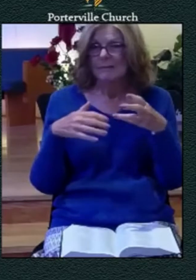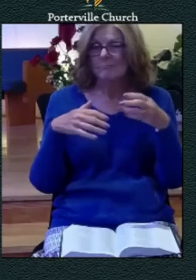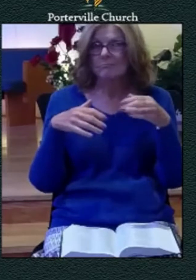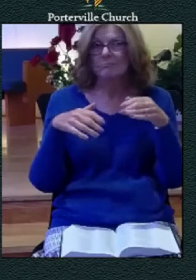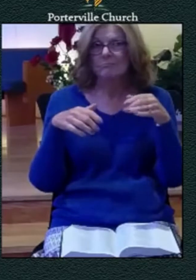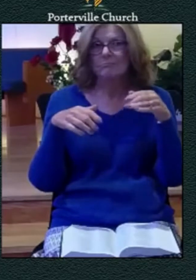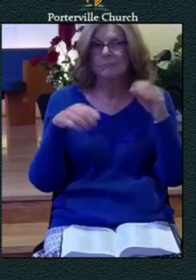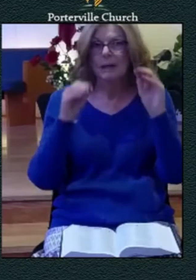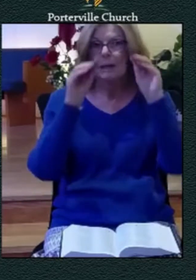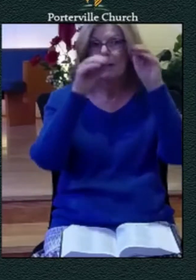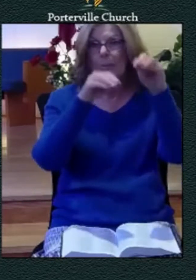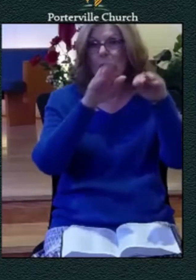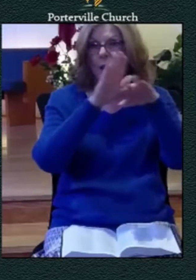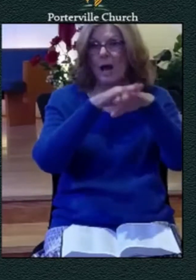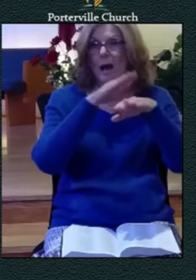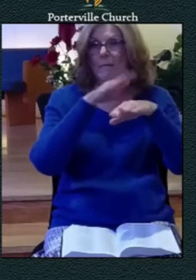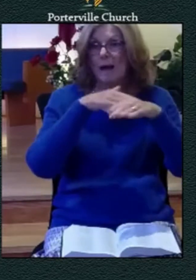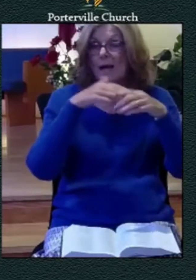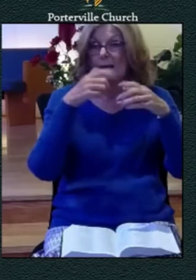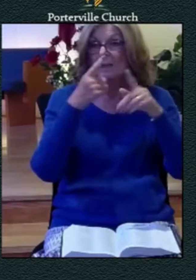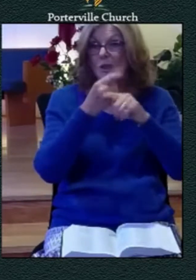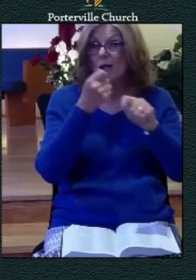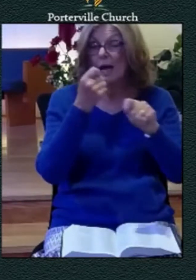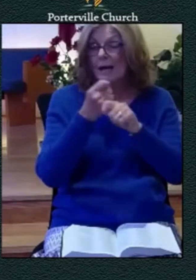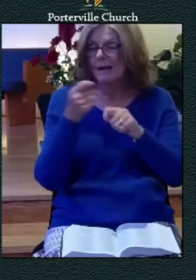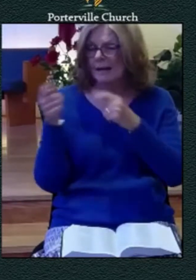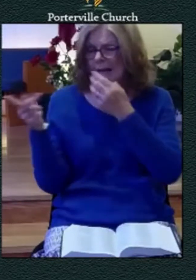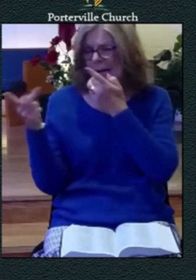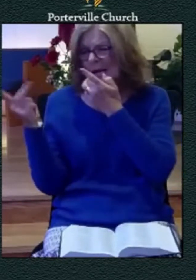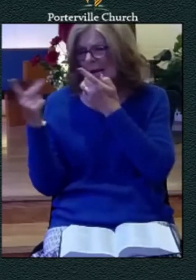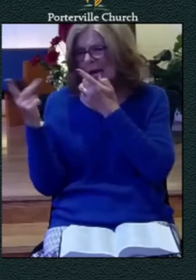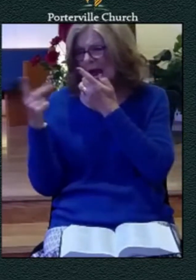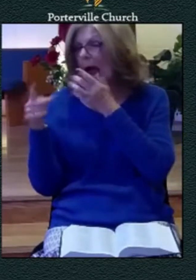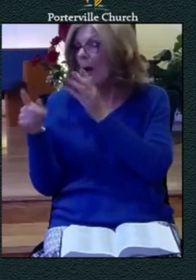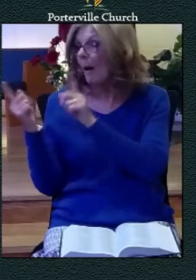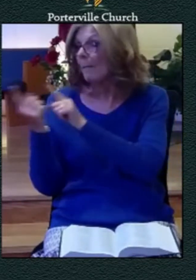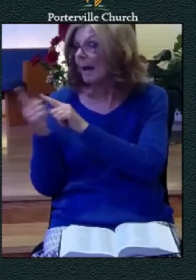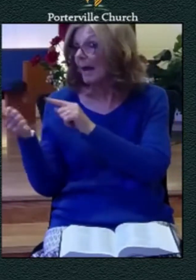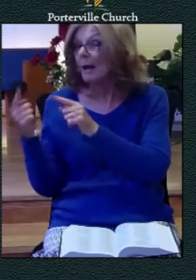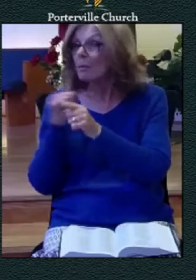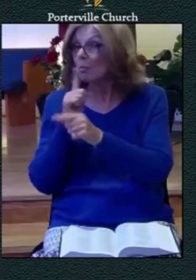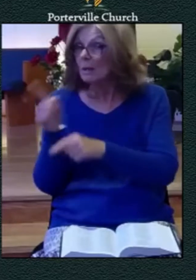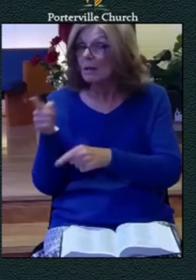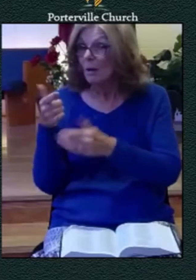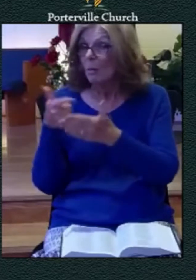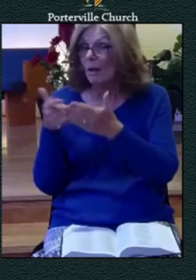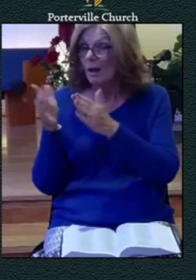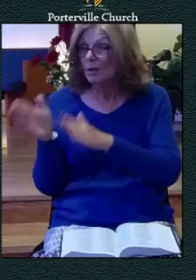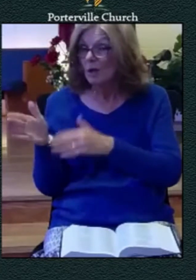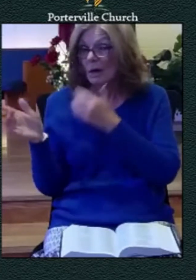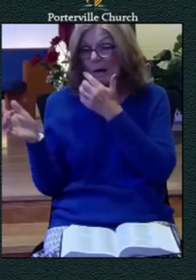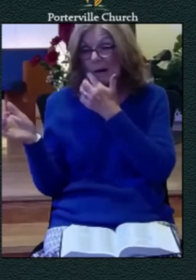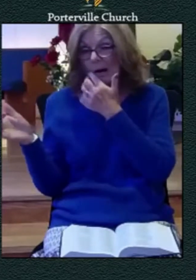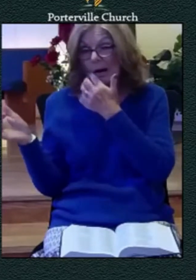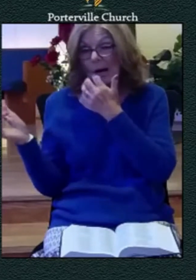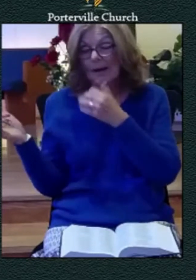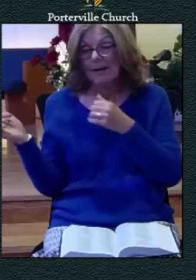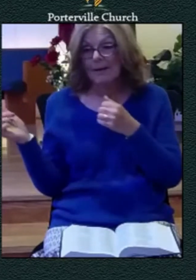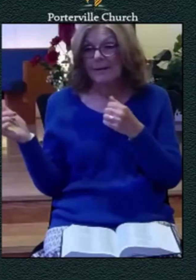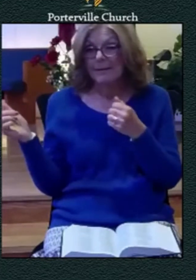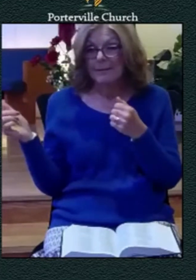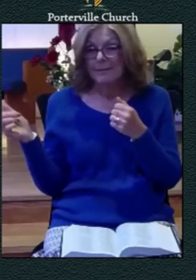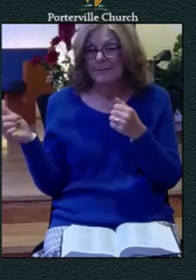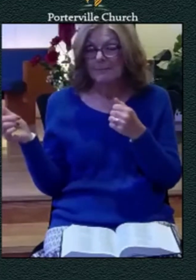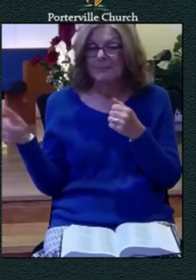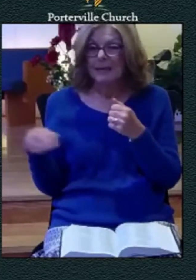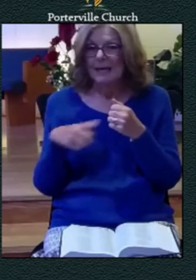real welder and we looked at some of the welds and he said oh we could strengthen this here or there you know you you weld things up but